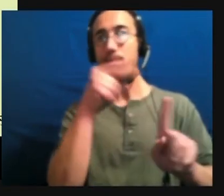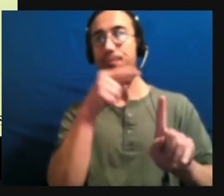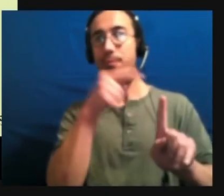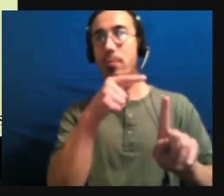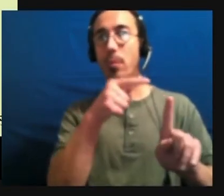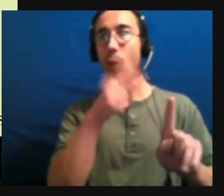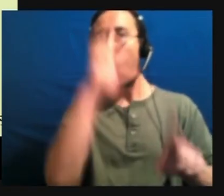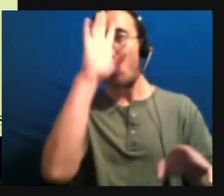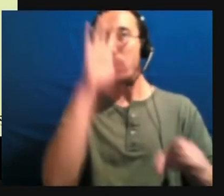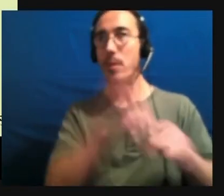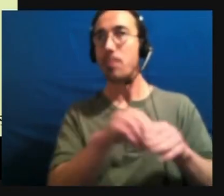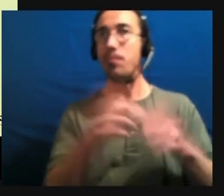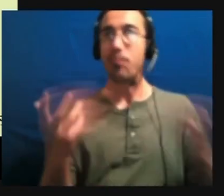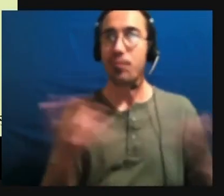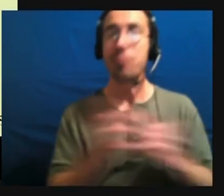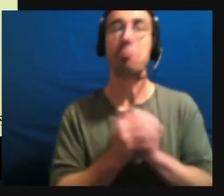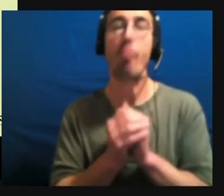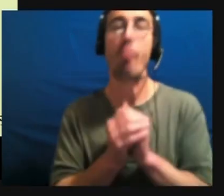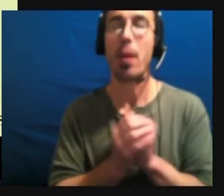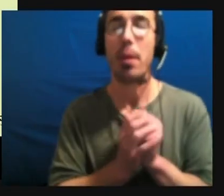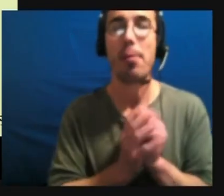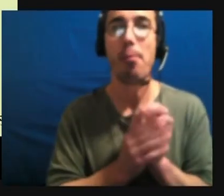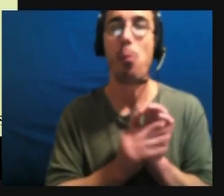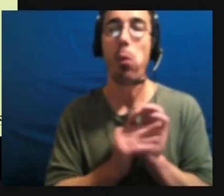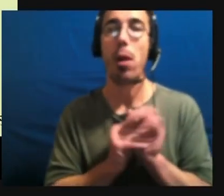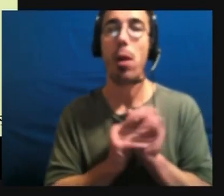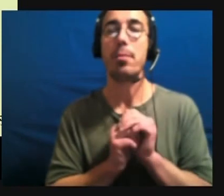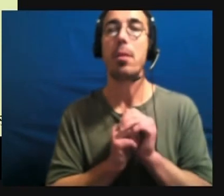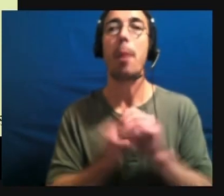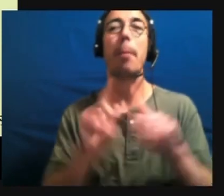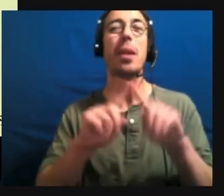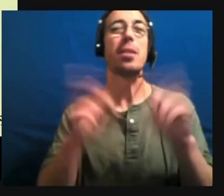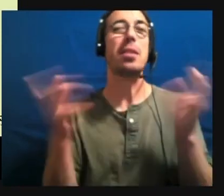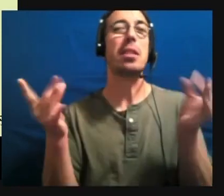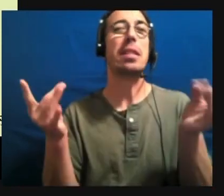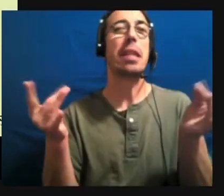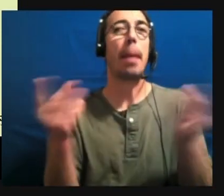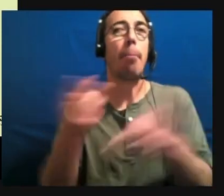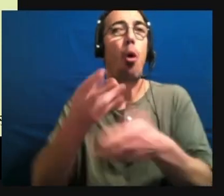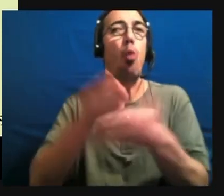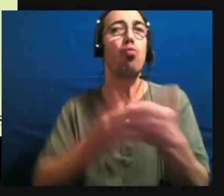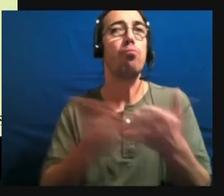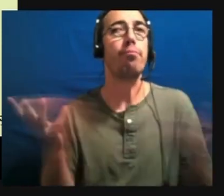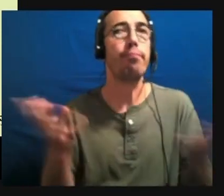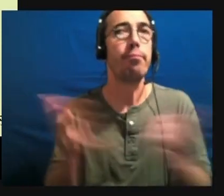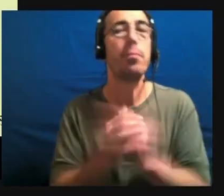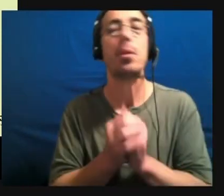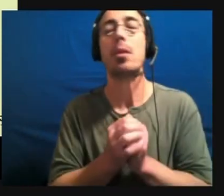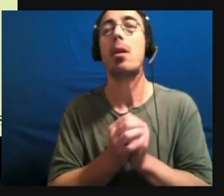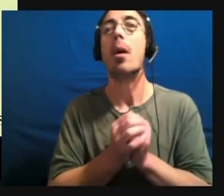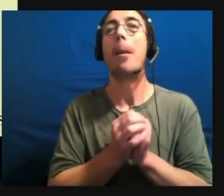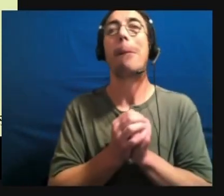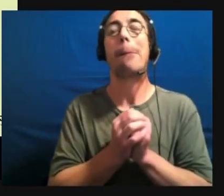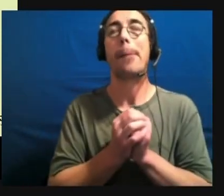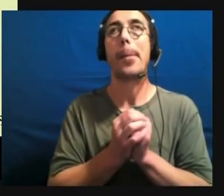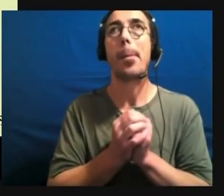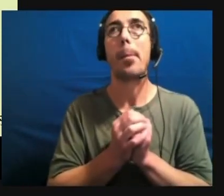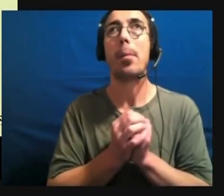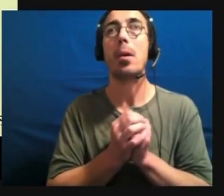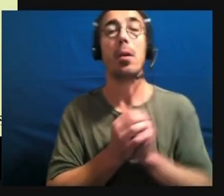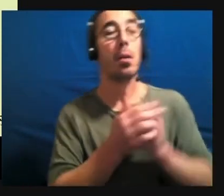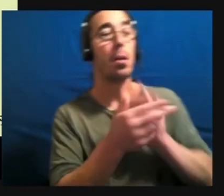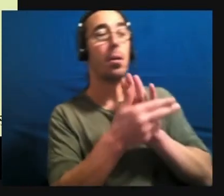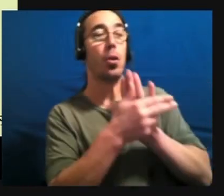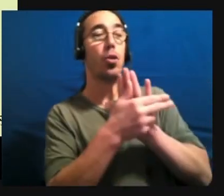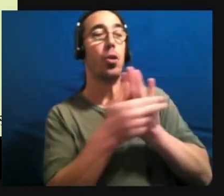Um, the tricky part is those diagnostic criteria